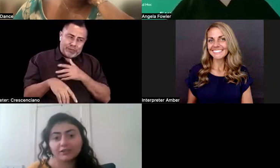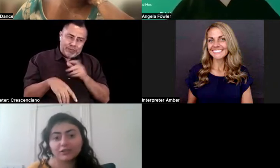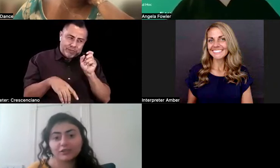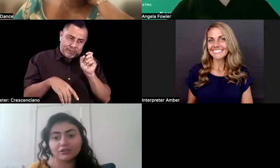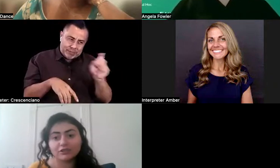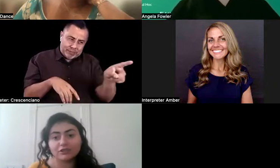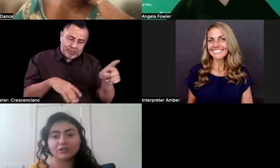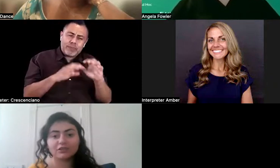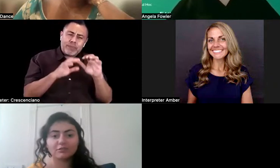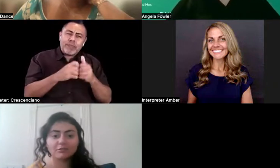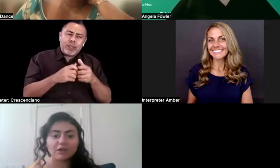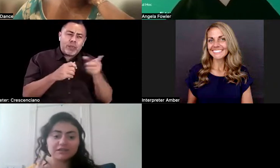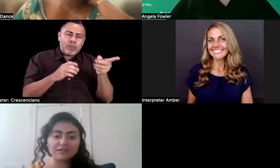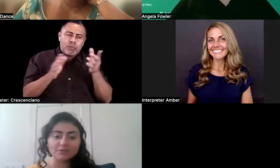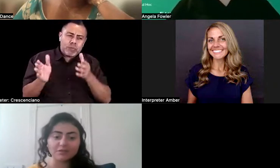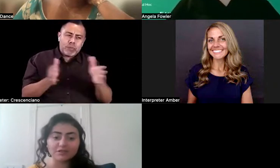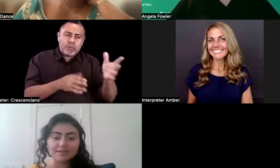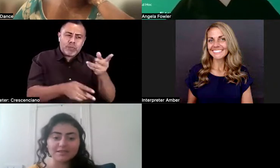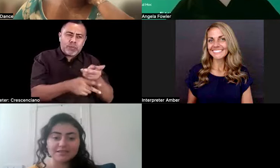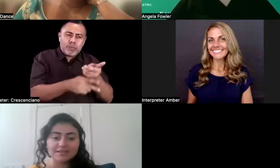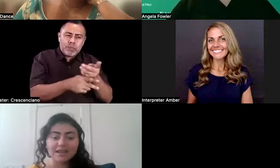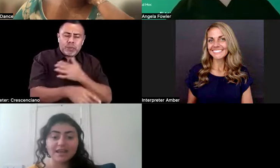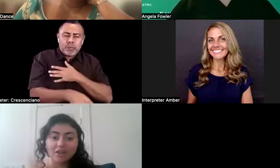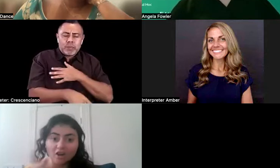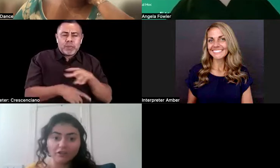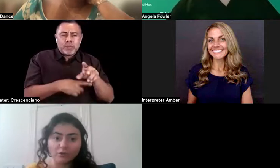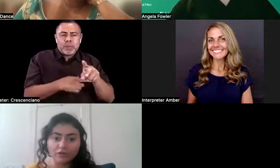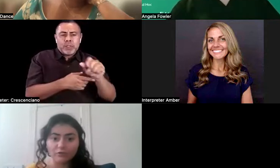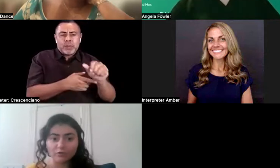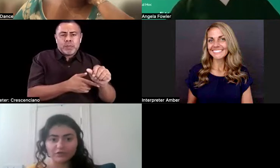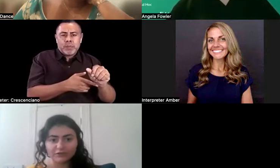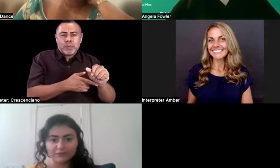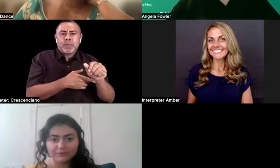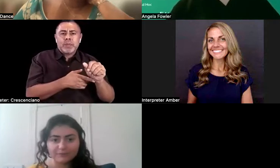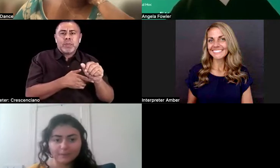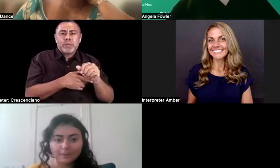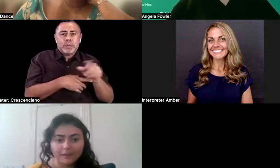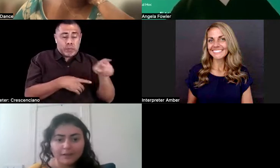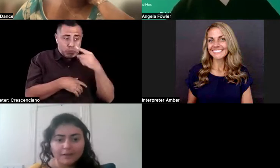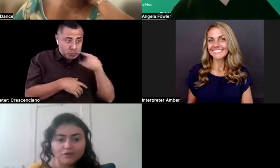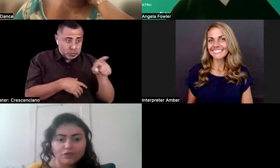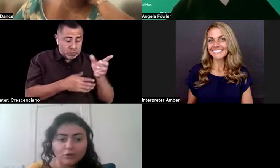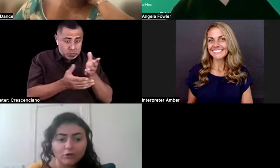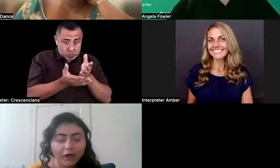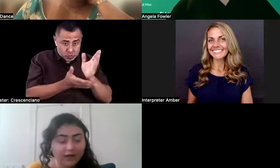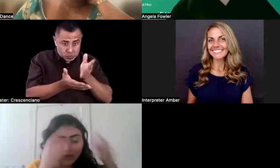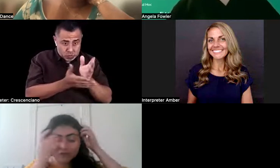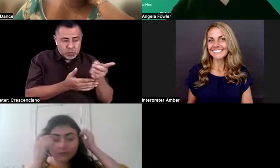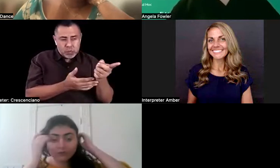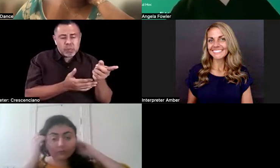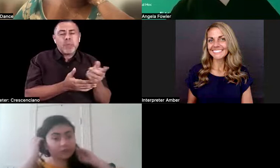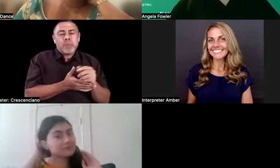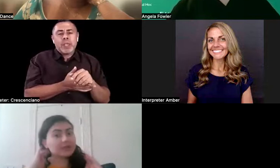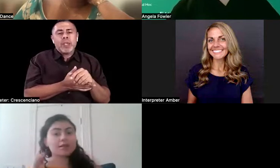going to handle my disabilities and are they okay with it? So I